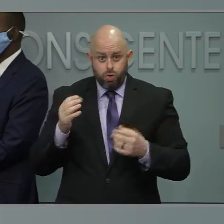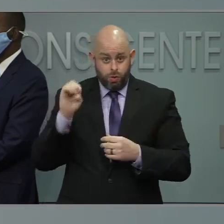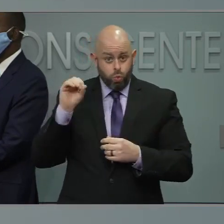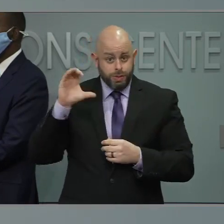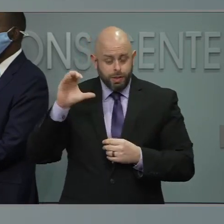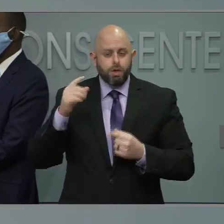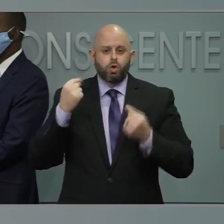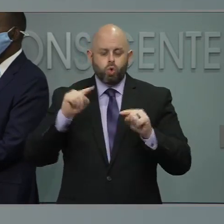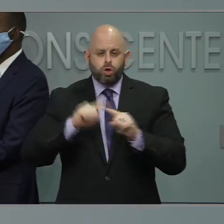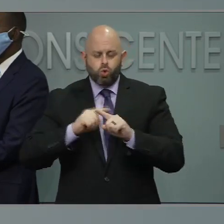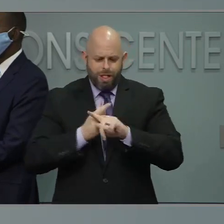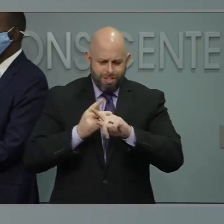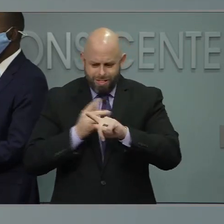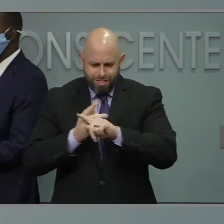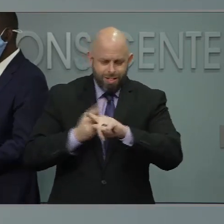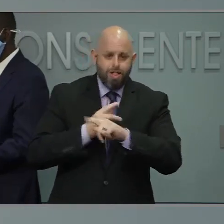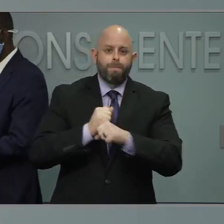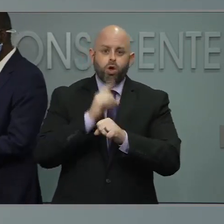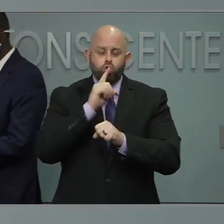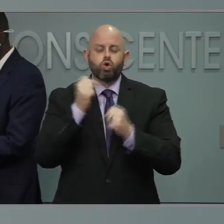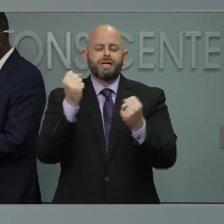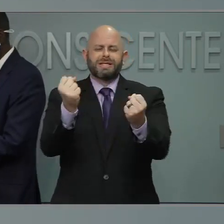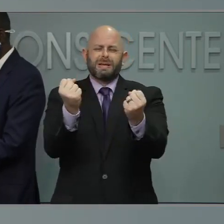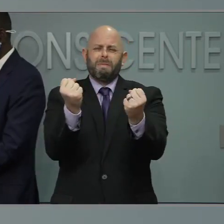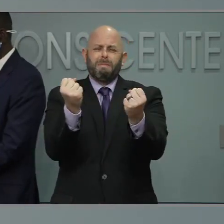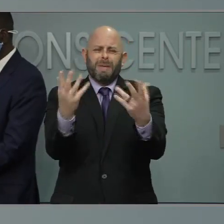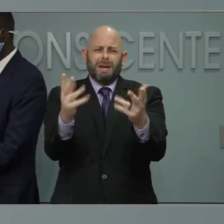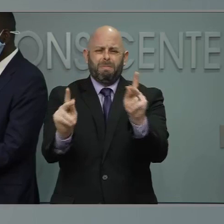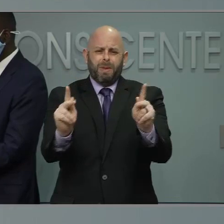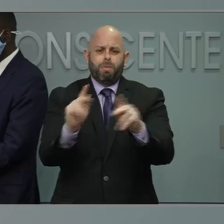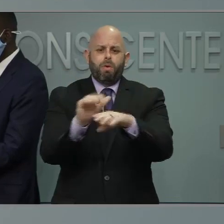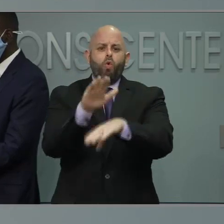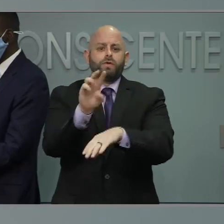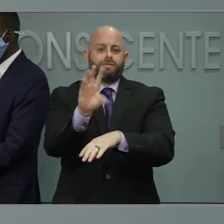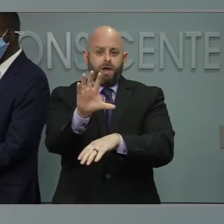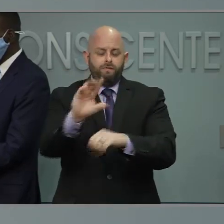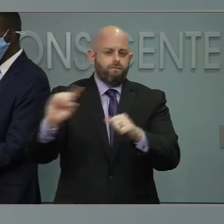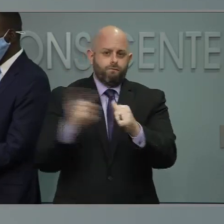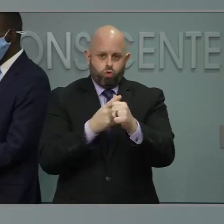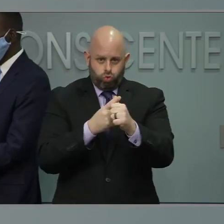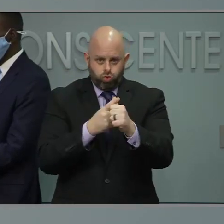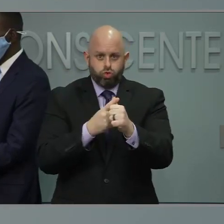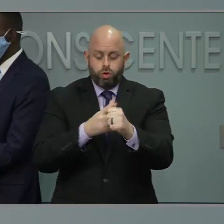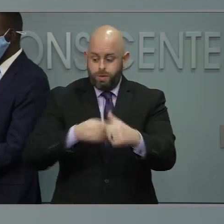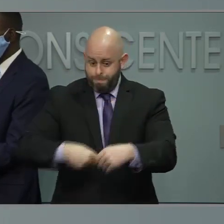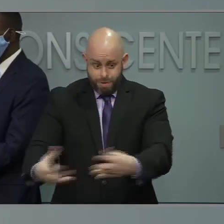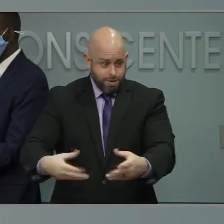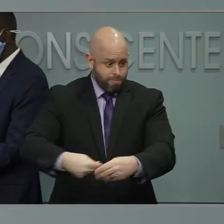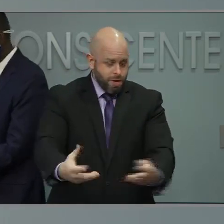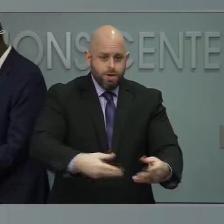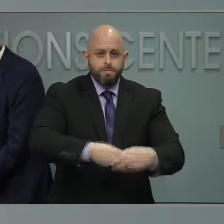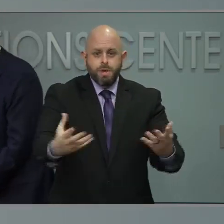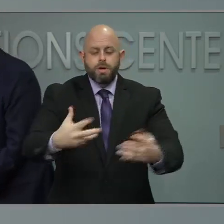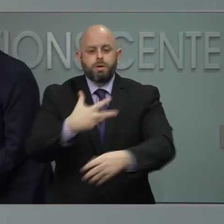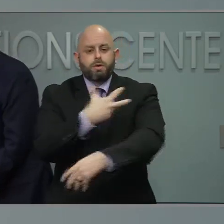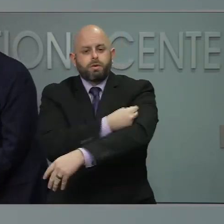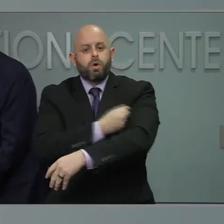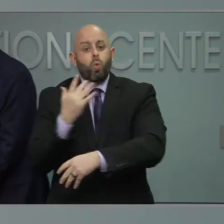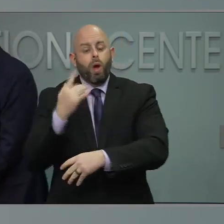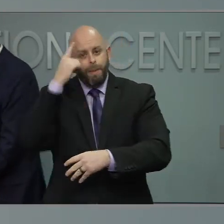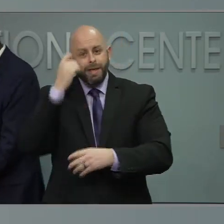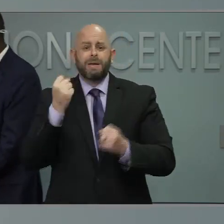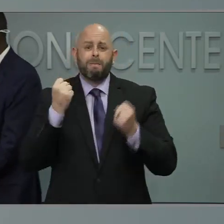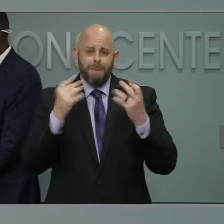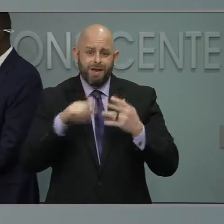on trying to make sure we can get as many people 65 and over vaccinated because of the high death